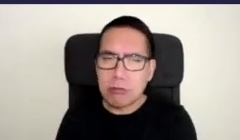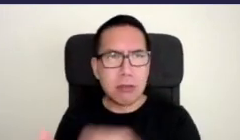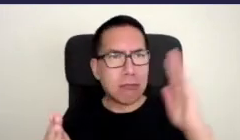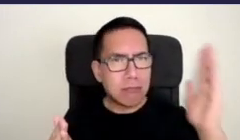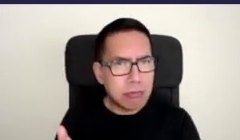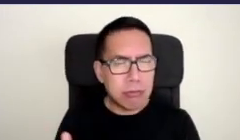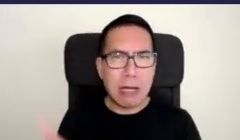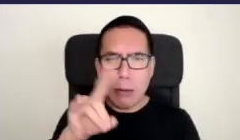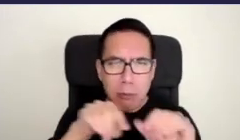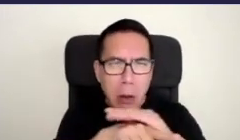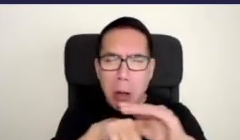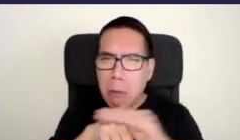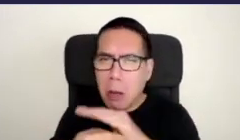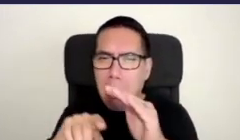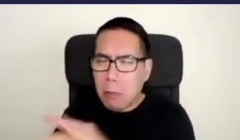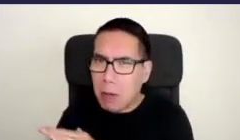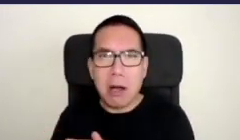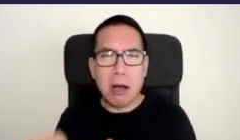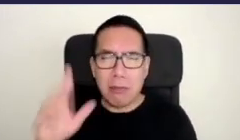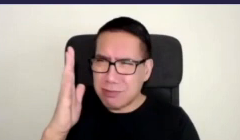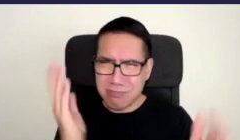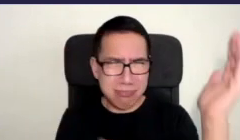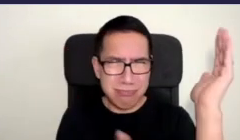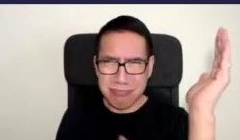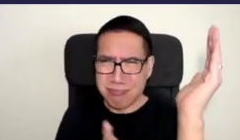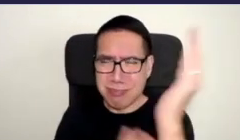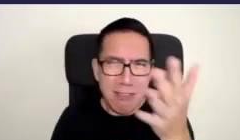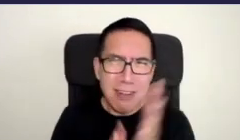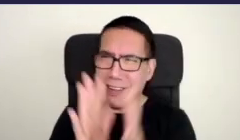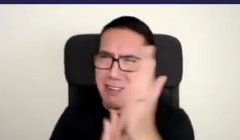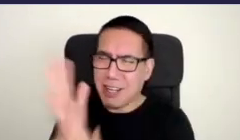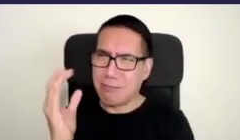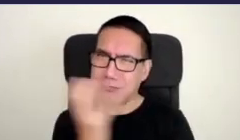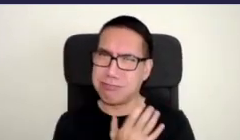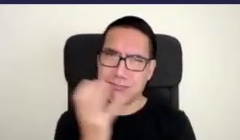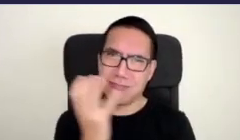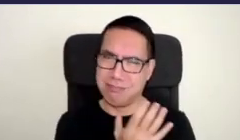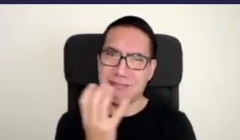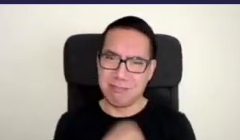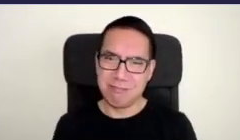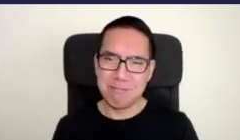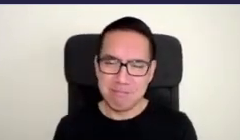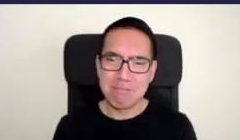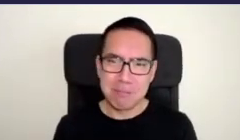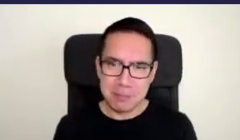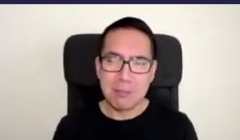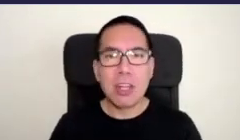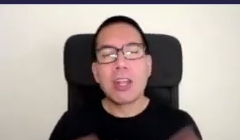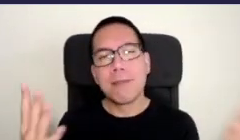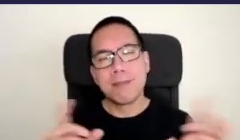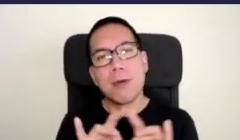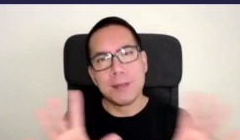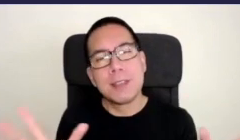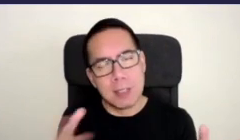habitat loss and habitat degradation are the number one cause of this plants of course all